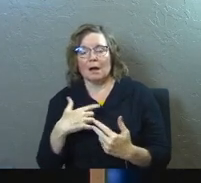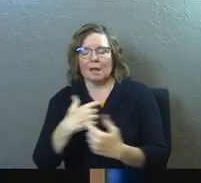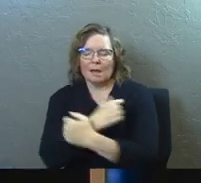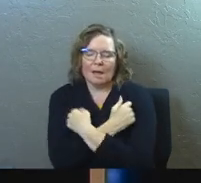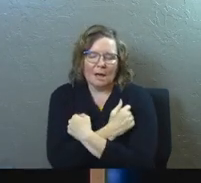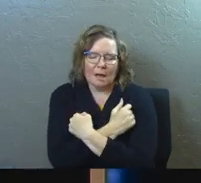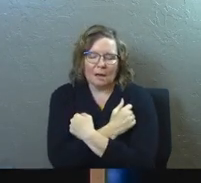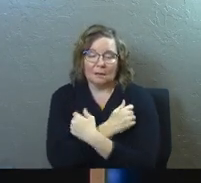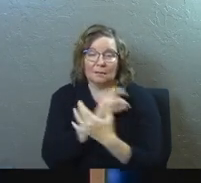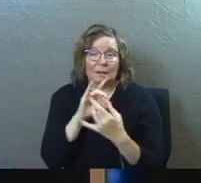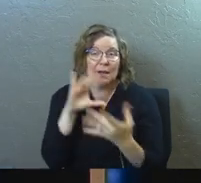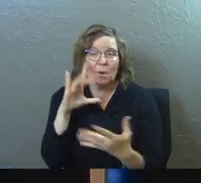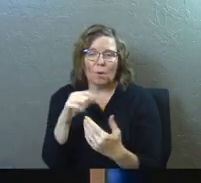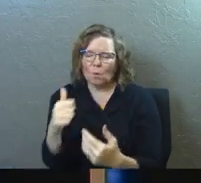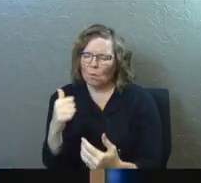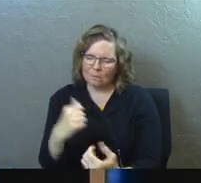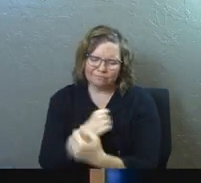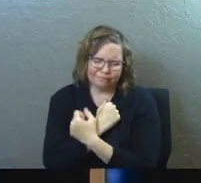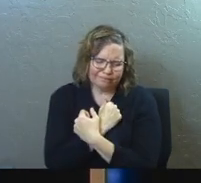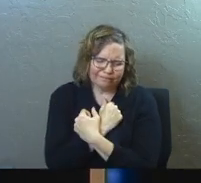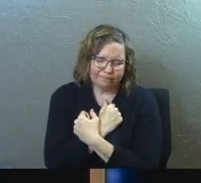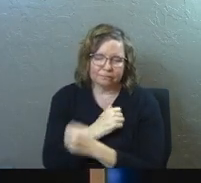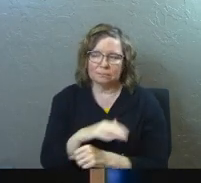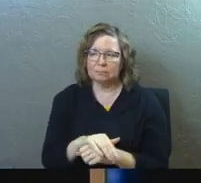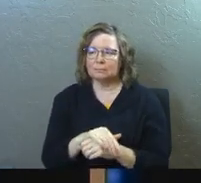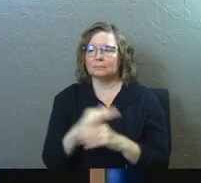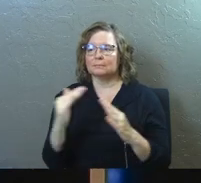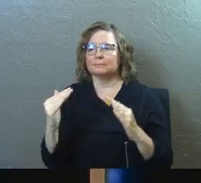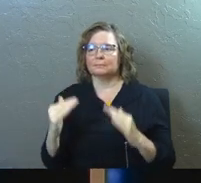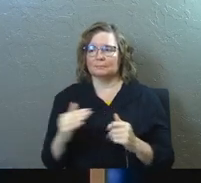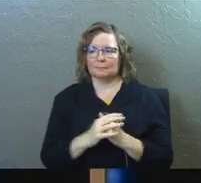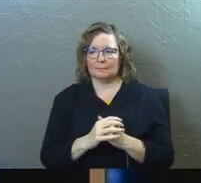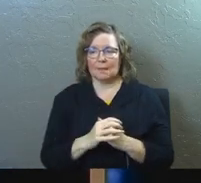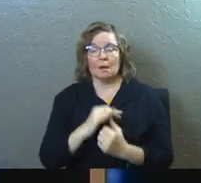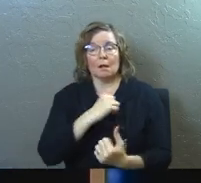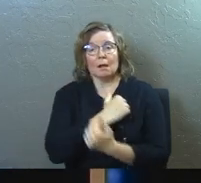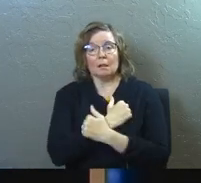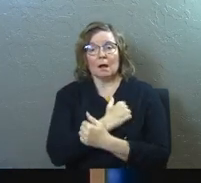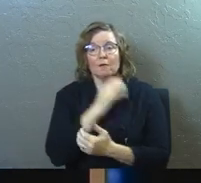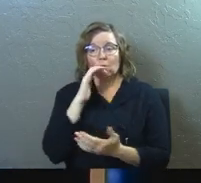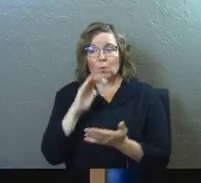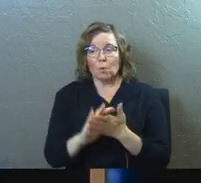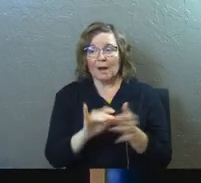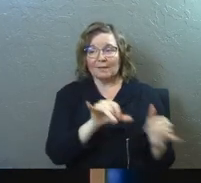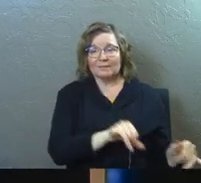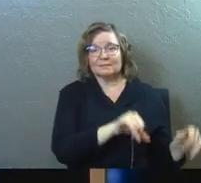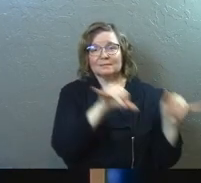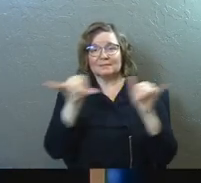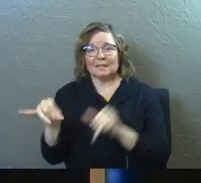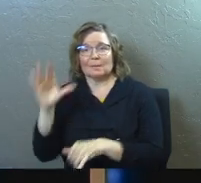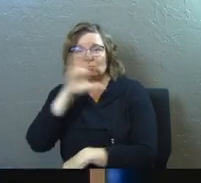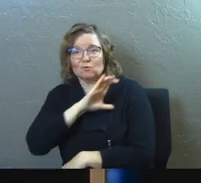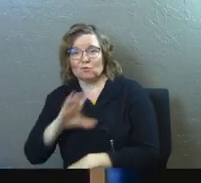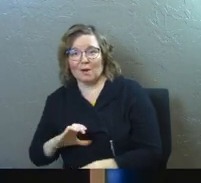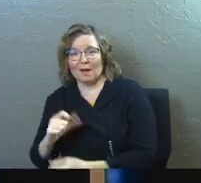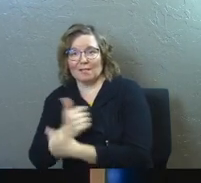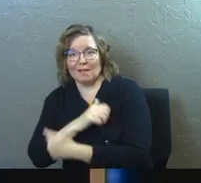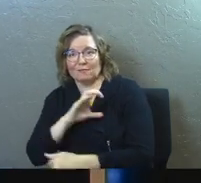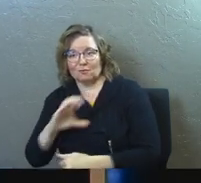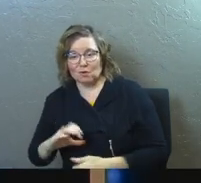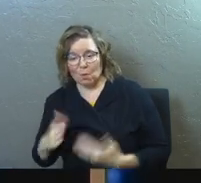love your wives, husbands, just as Christ loved the church and gave himself up for her. Being willing to pay any price